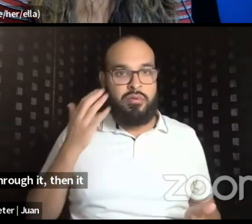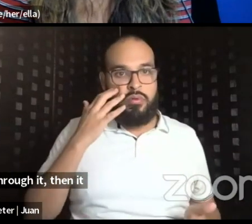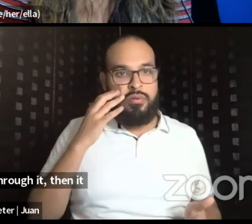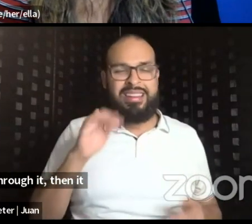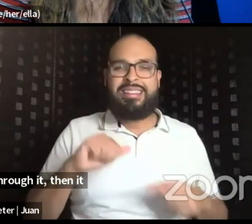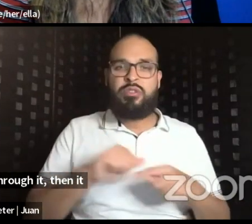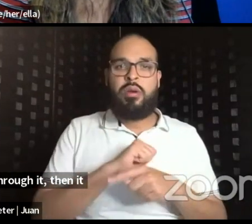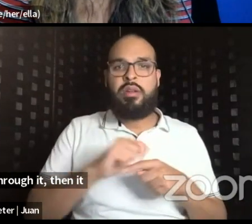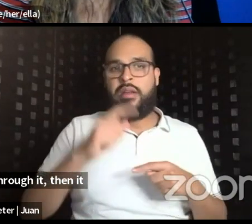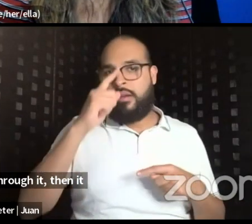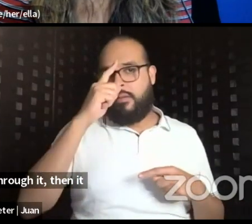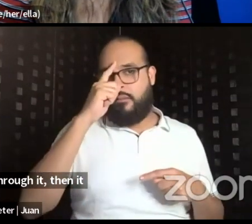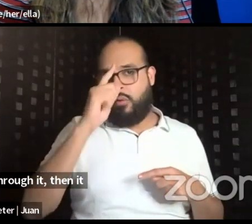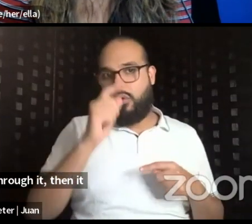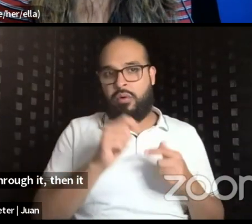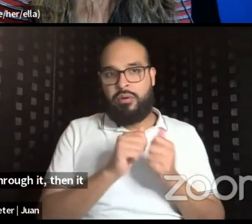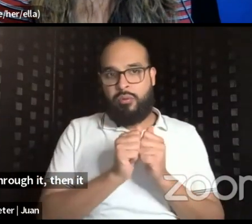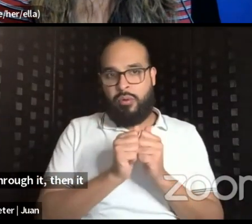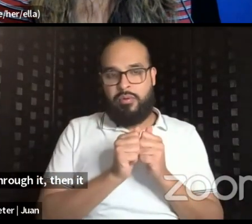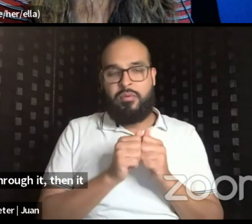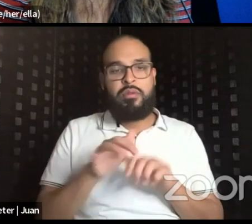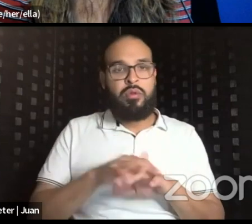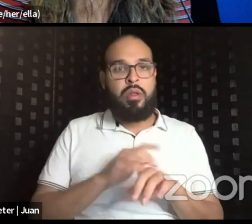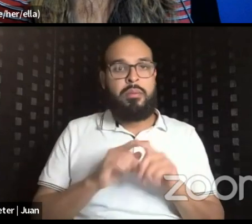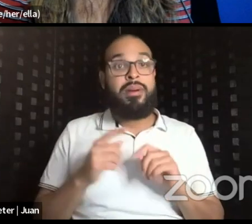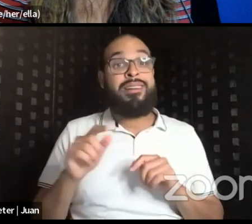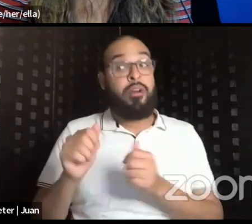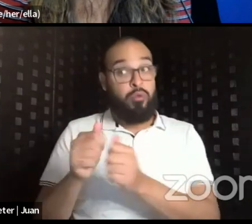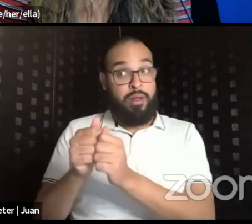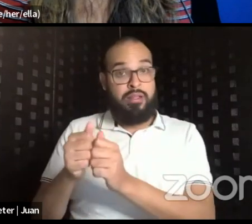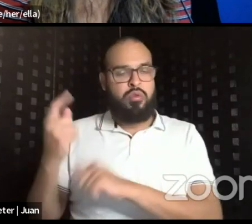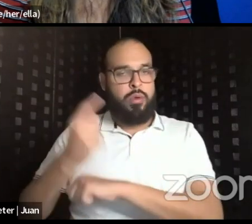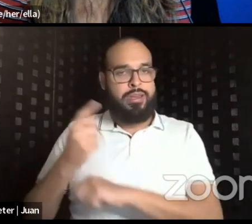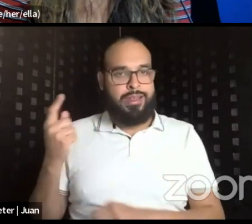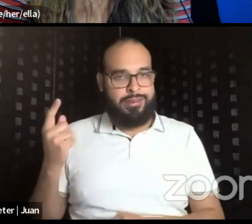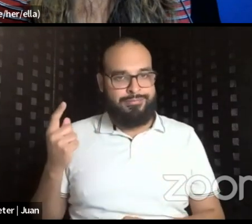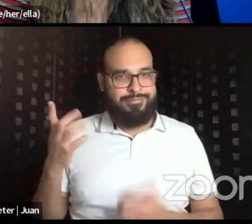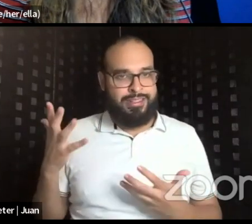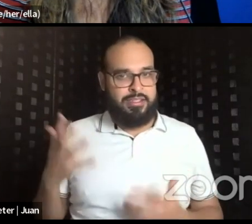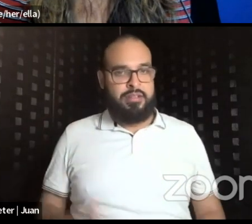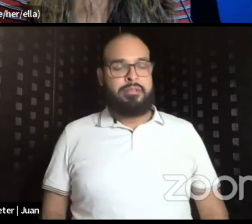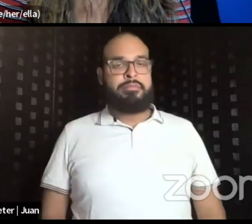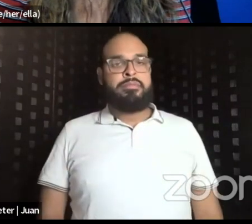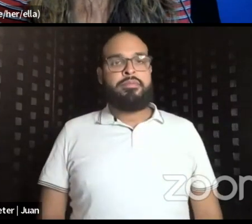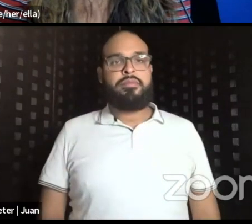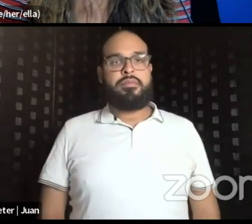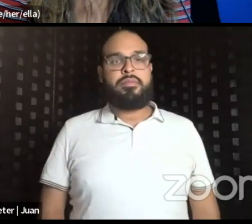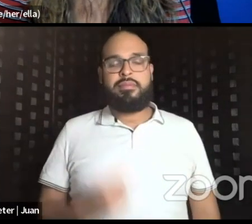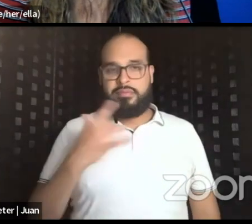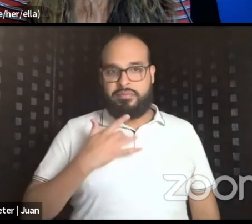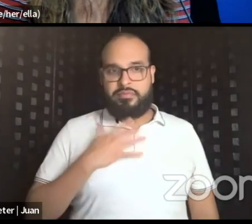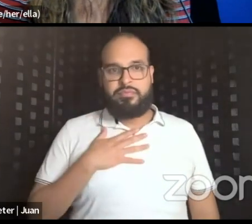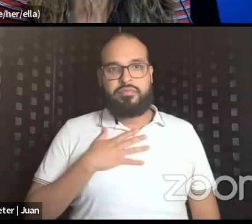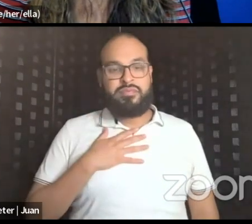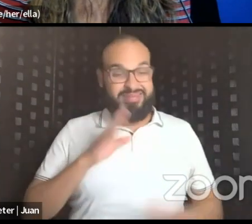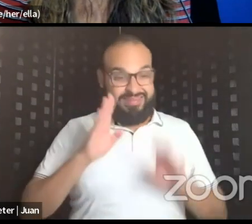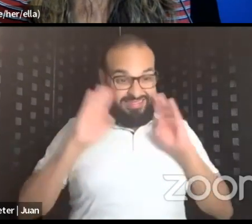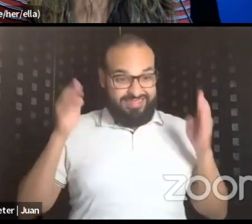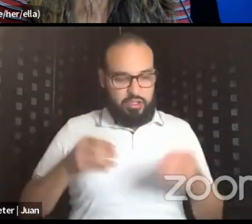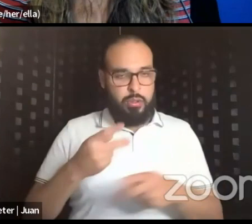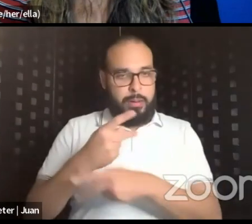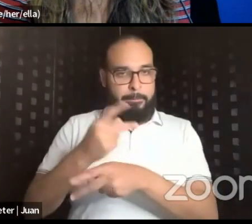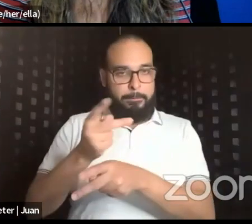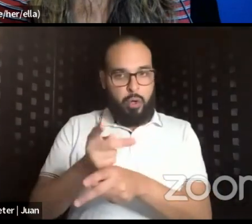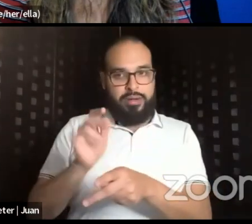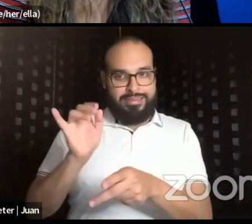marathon is very slow, but the race itself is only one day. And I feel like so often we like preoccupy ourselves with like the product, the